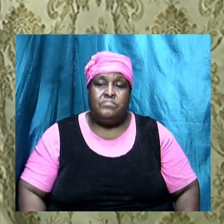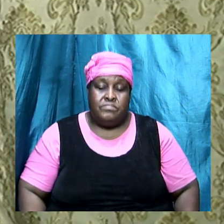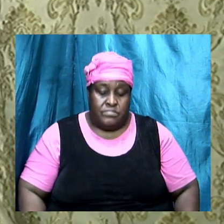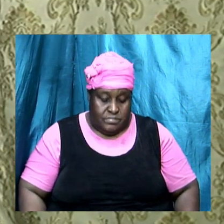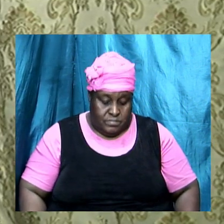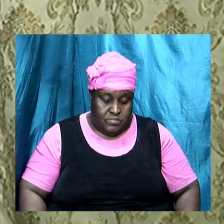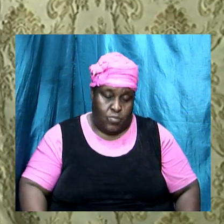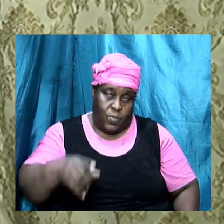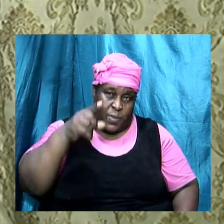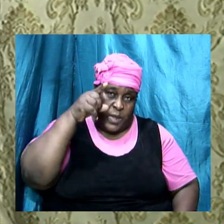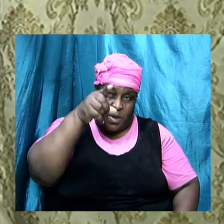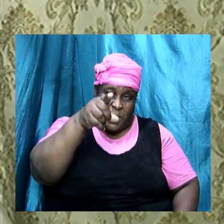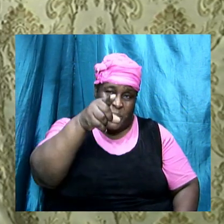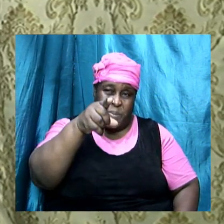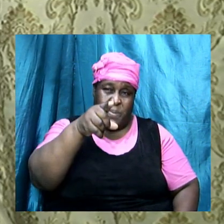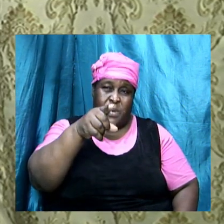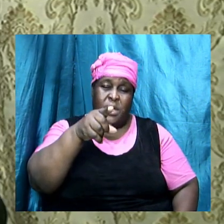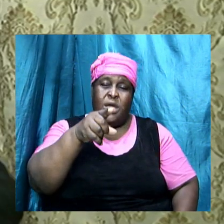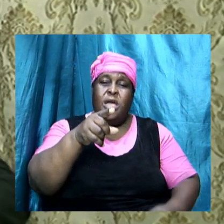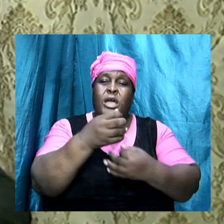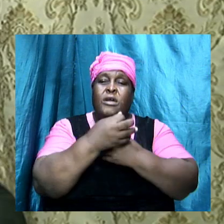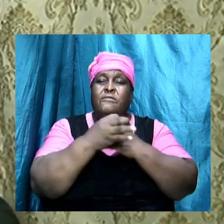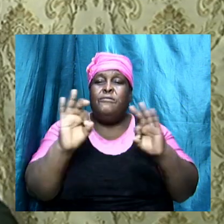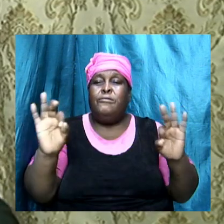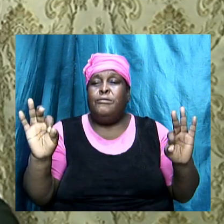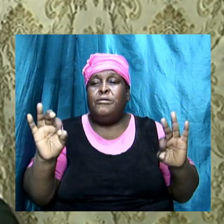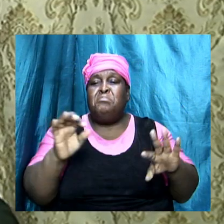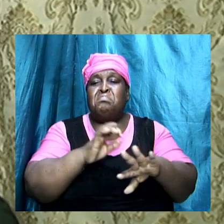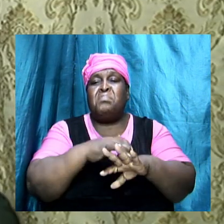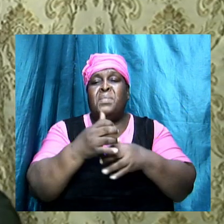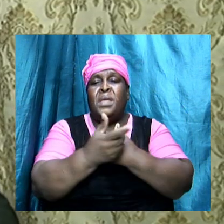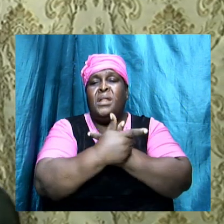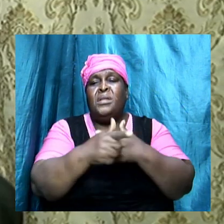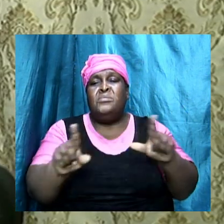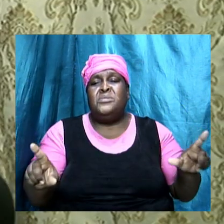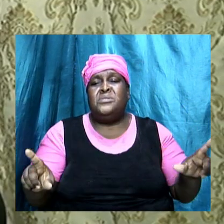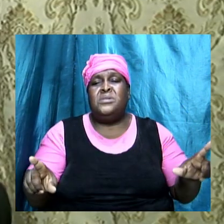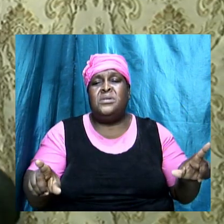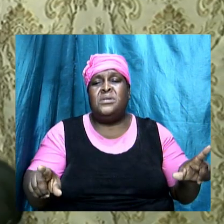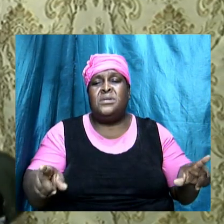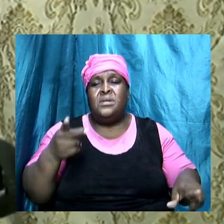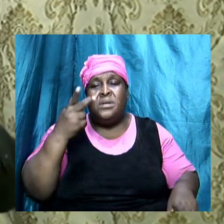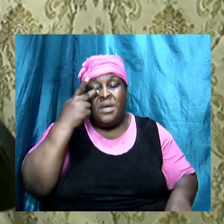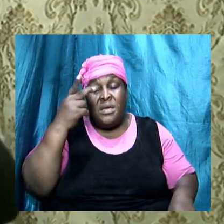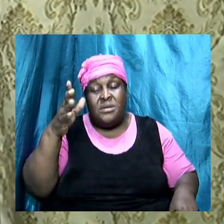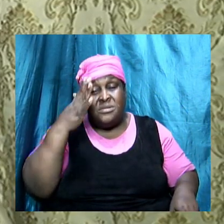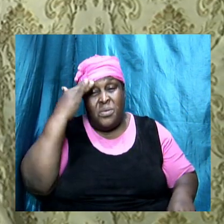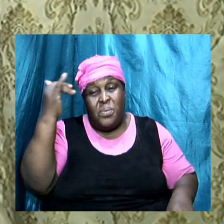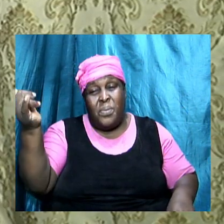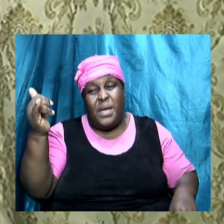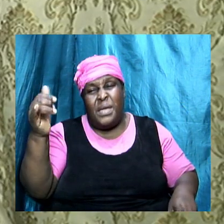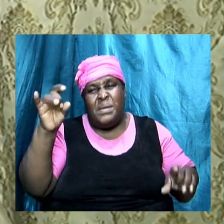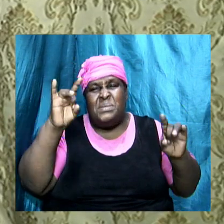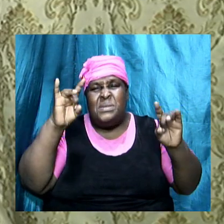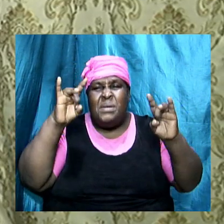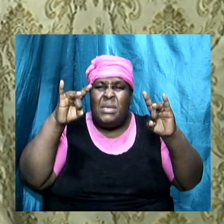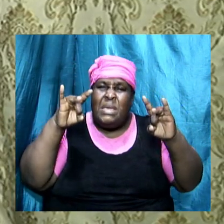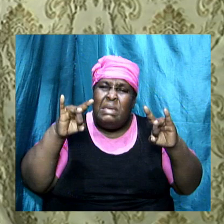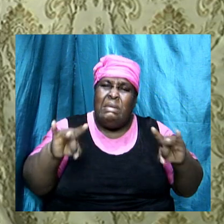you are free you are at liberty oh God and you see why God in here this thing